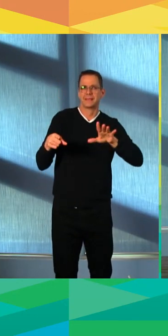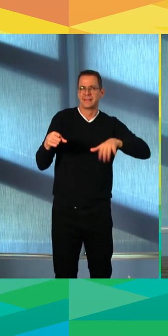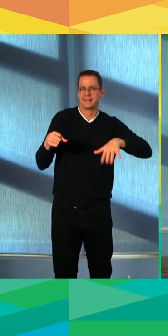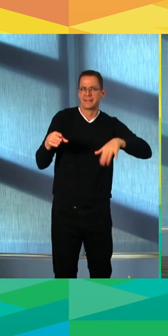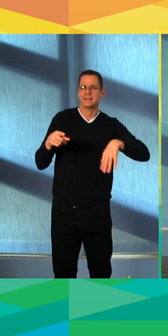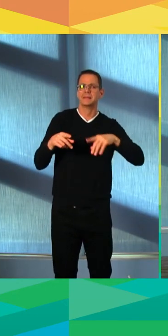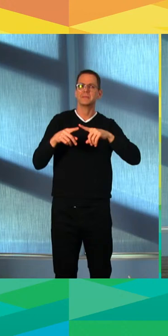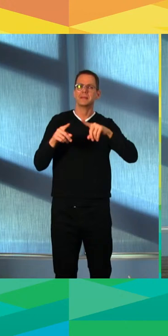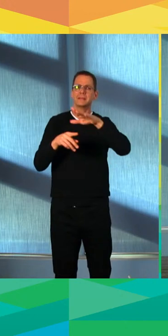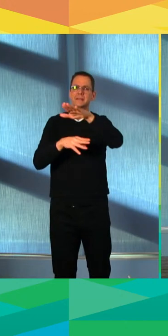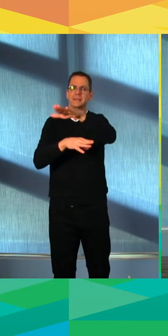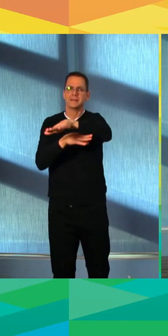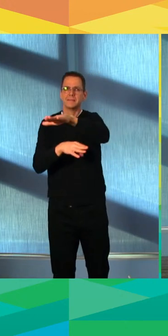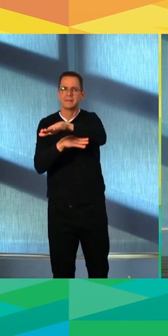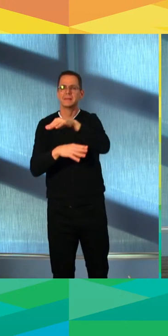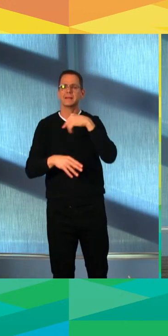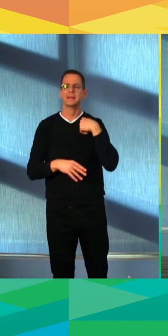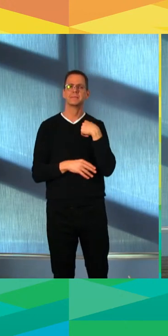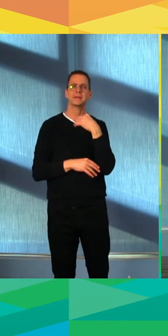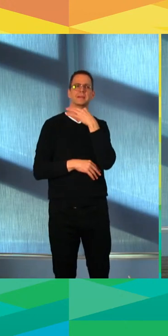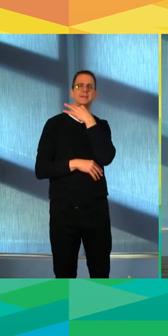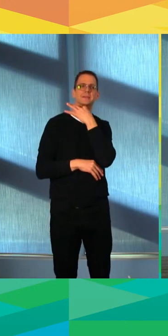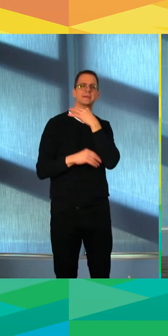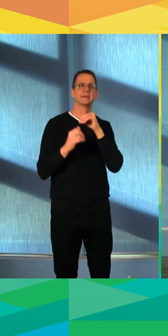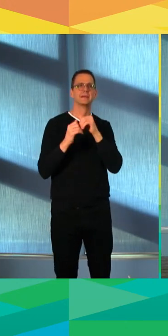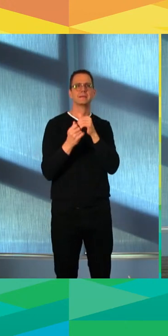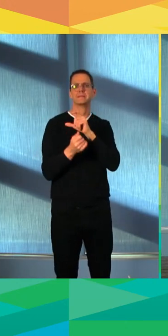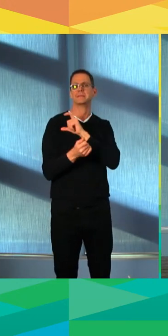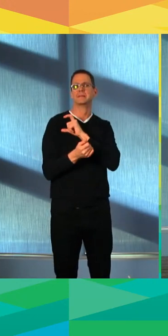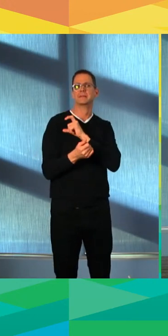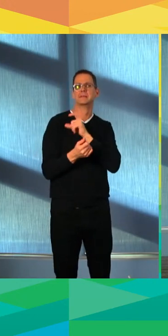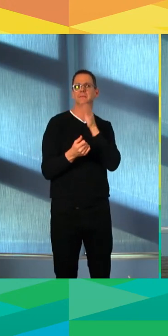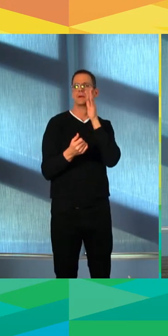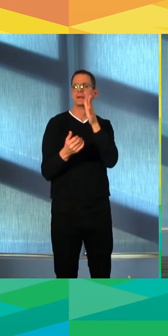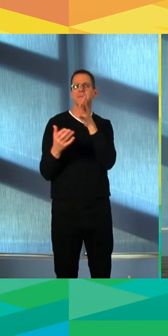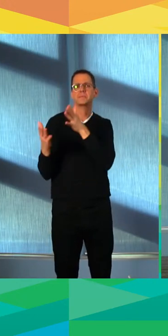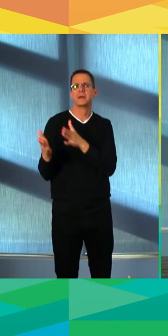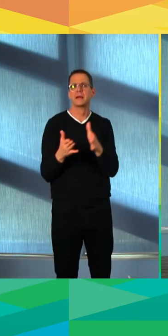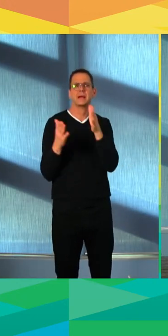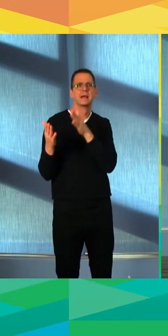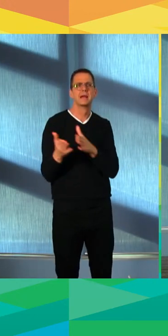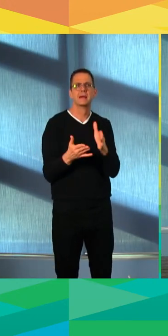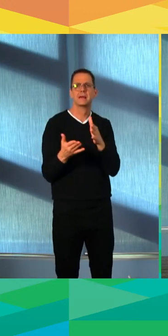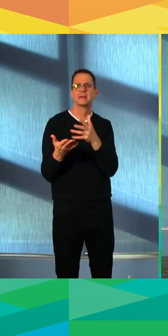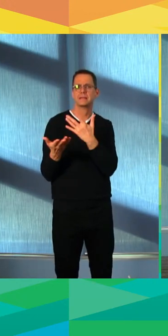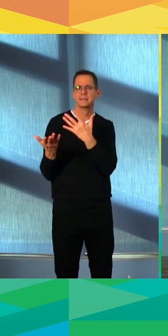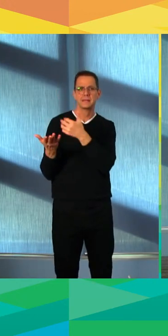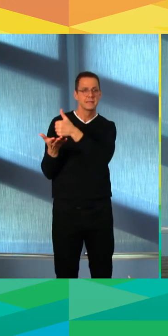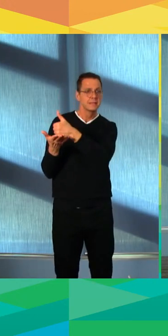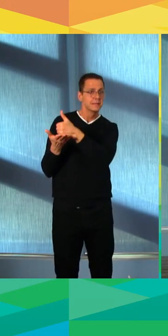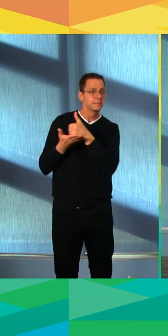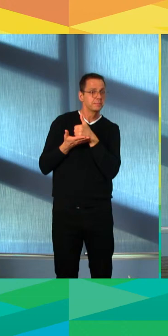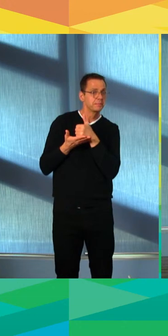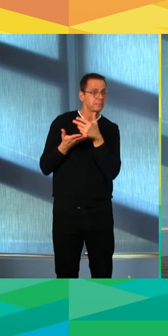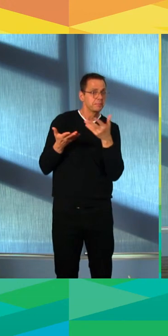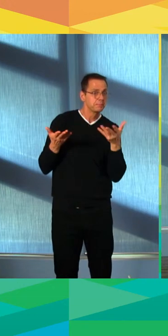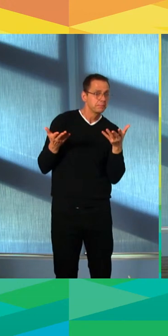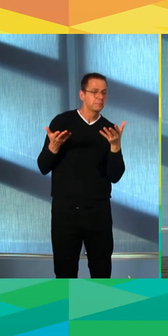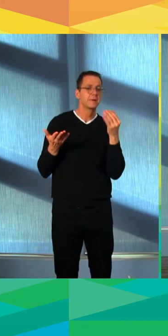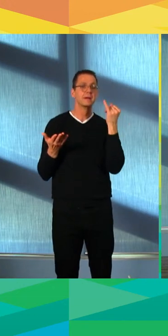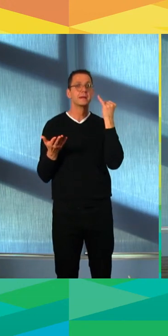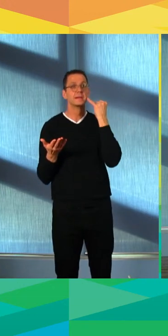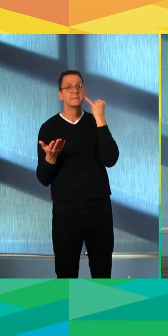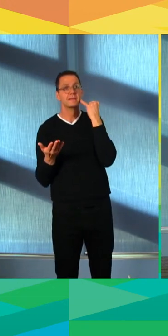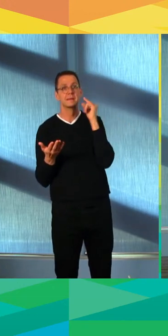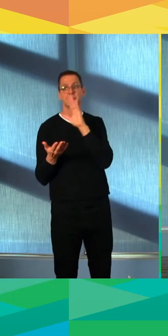intends to help with that and will be disappointed if the message is that people should be afraid of transit. So I'll be listening